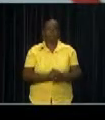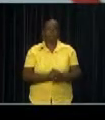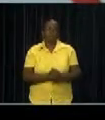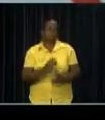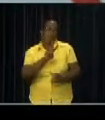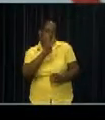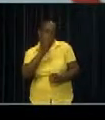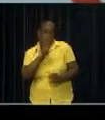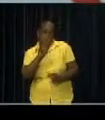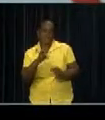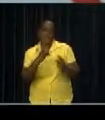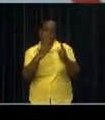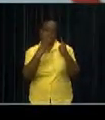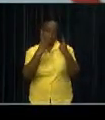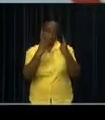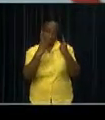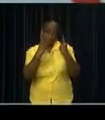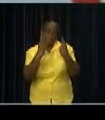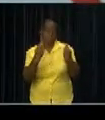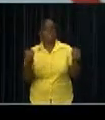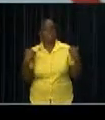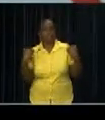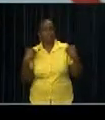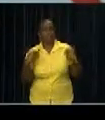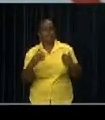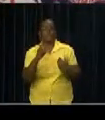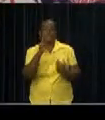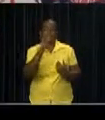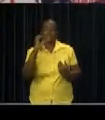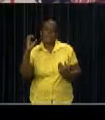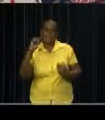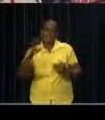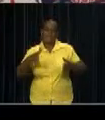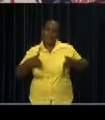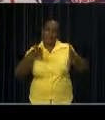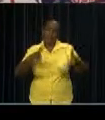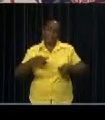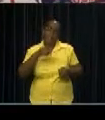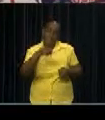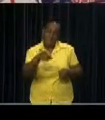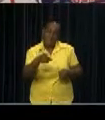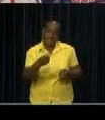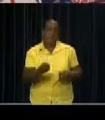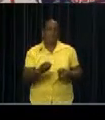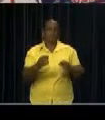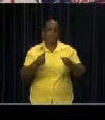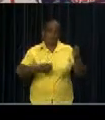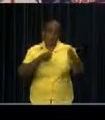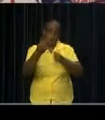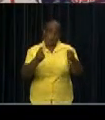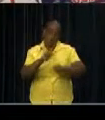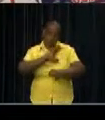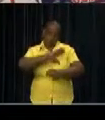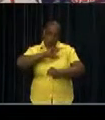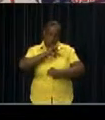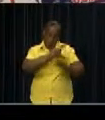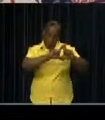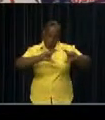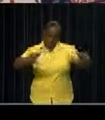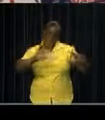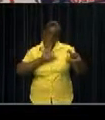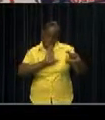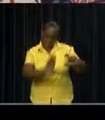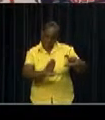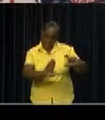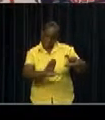On Friday, September 13, the presentation took place at the District Commissioner's Office of Para. Bumper stickers and